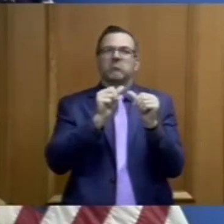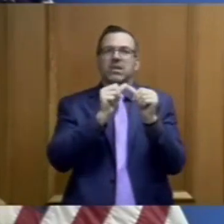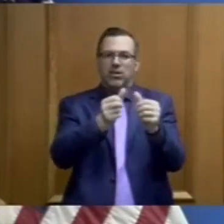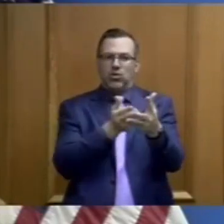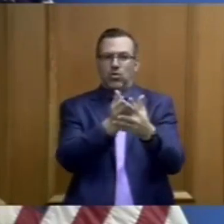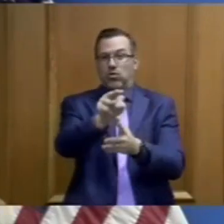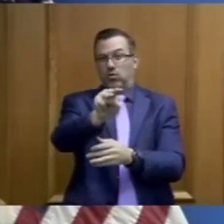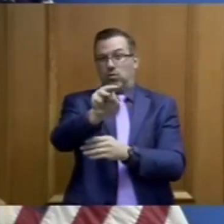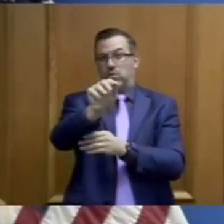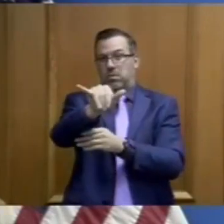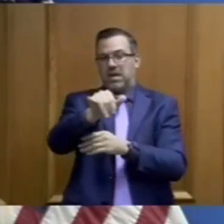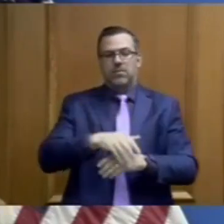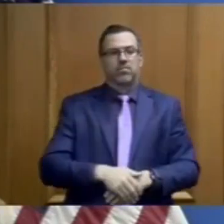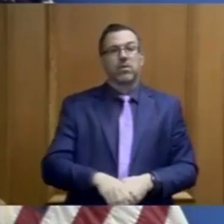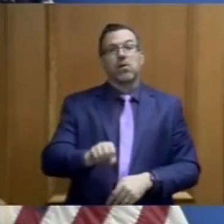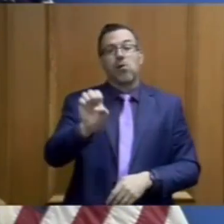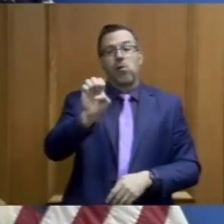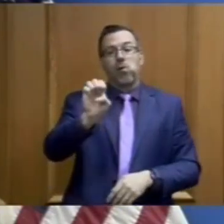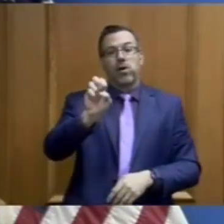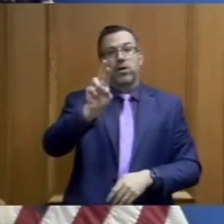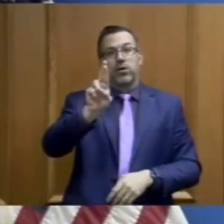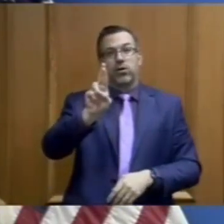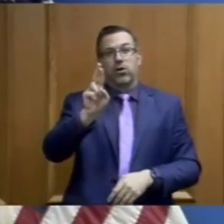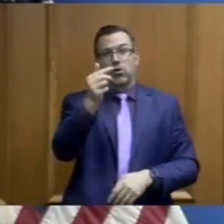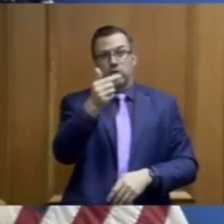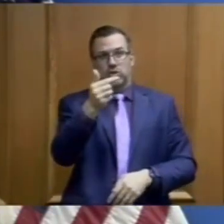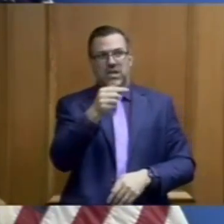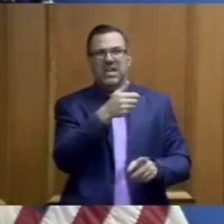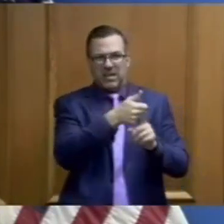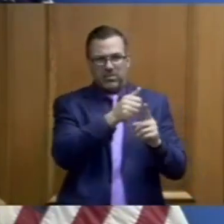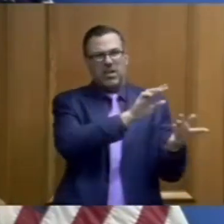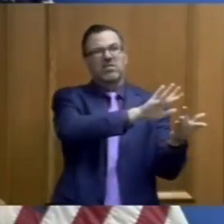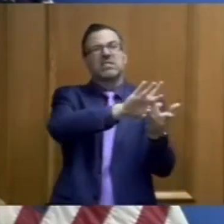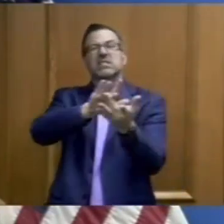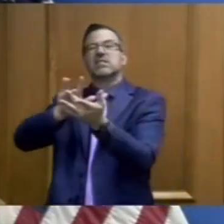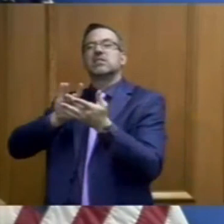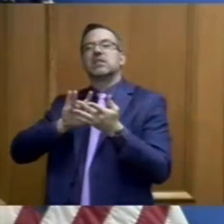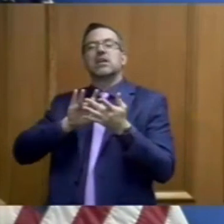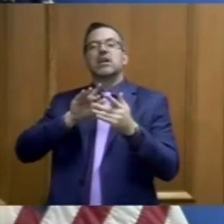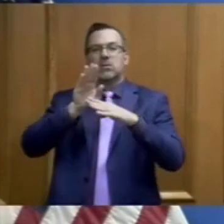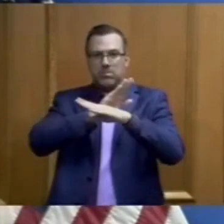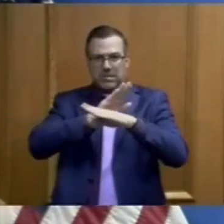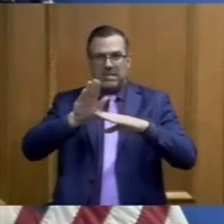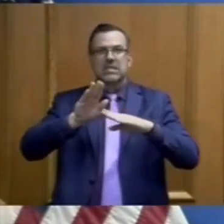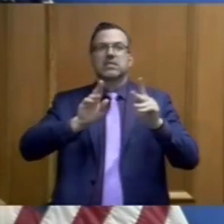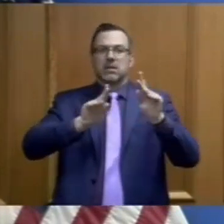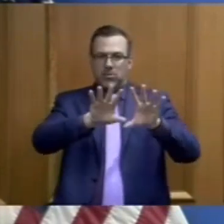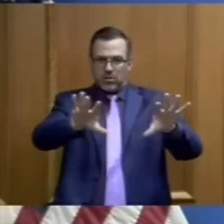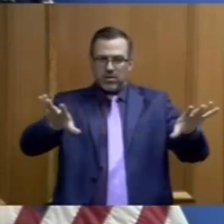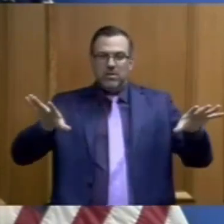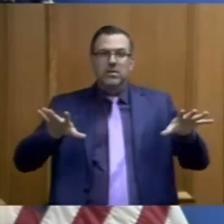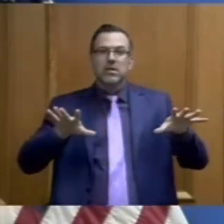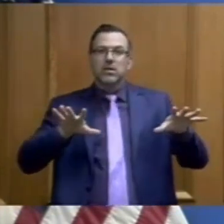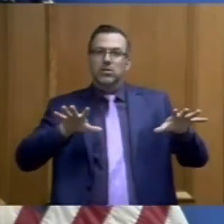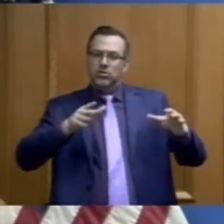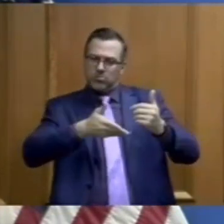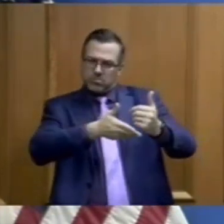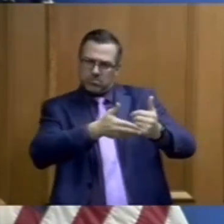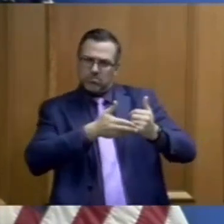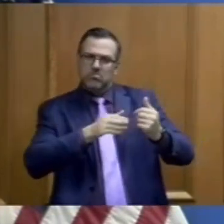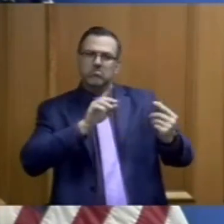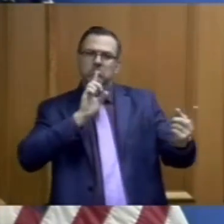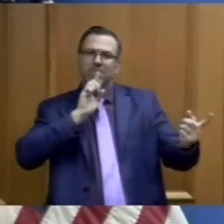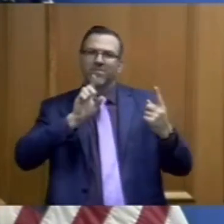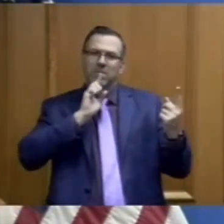The ERG is engaging directly with the business community to develop a Tennessee-specific plan for revamping